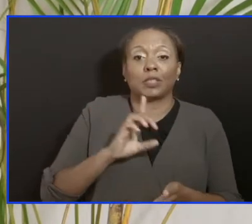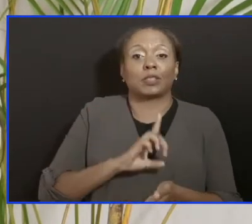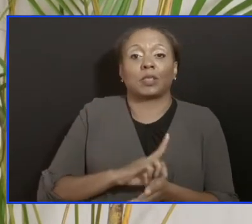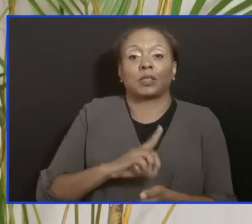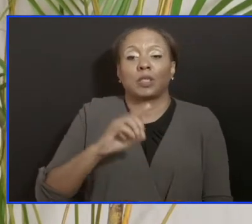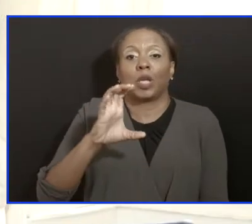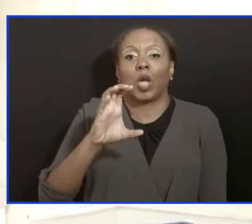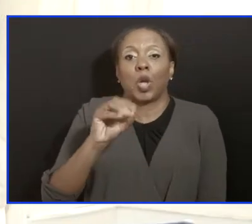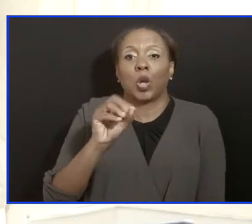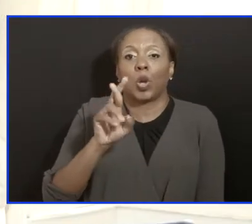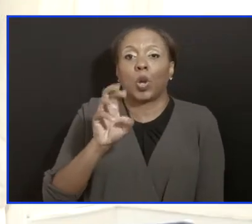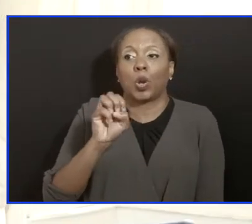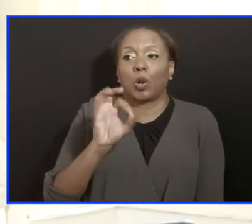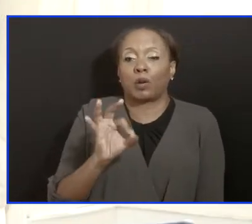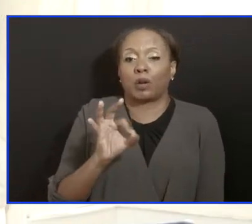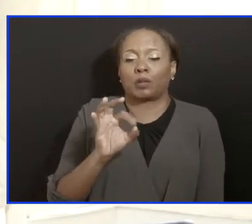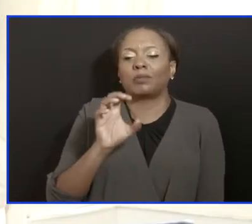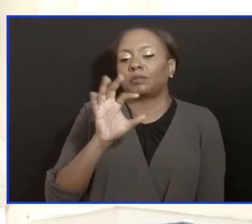Corey.